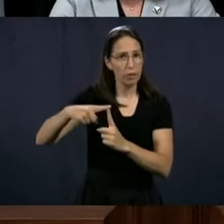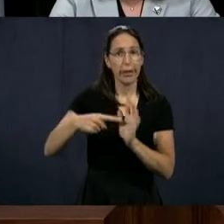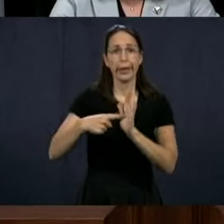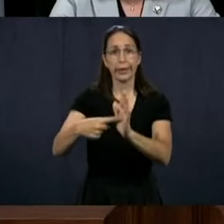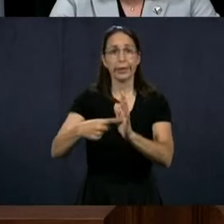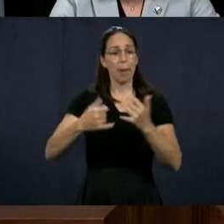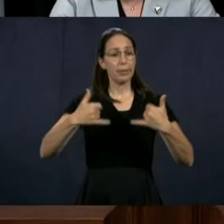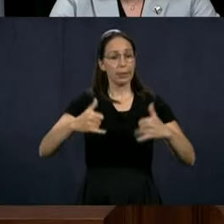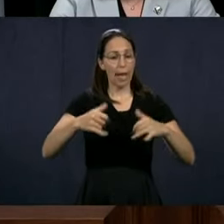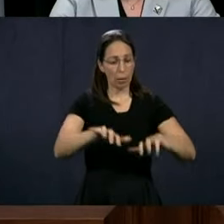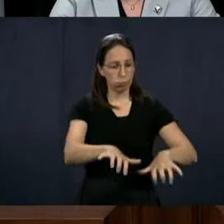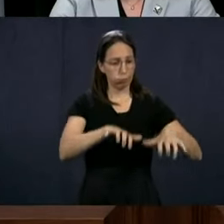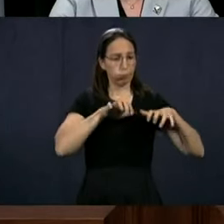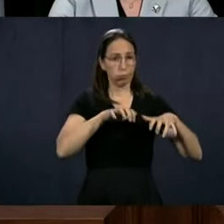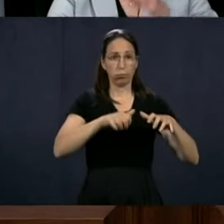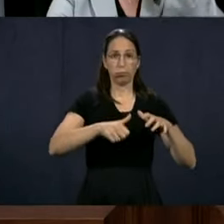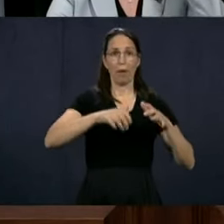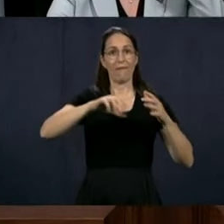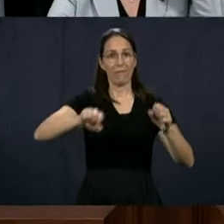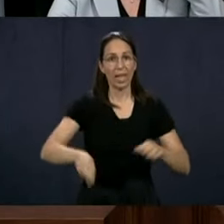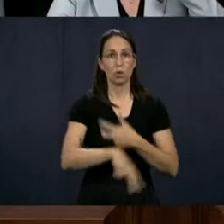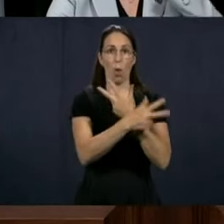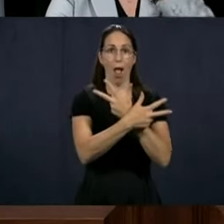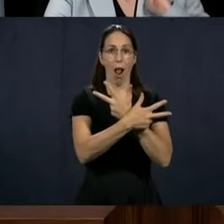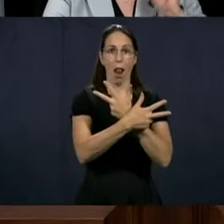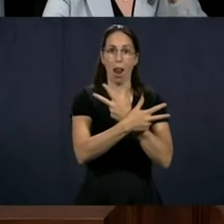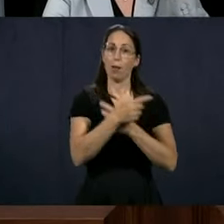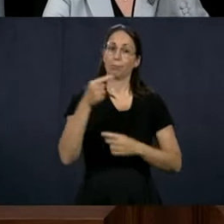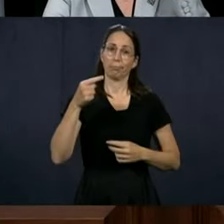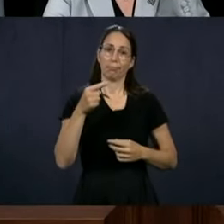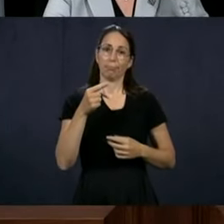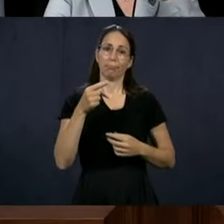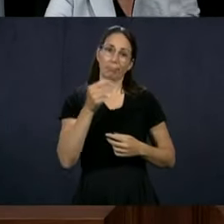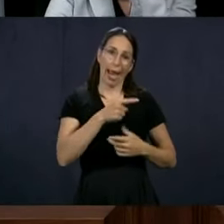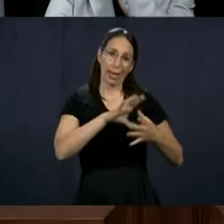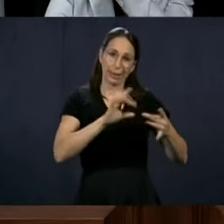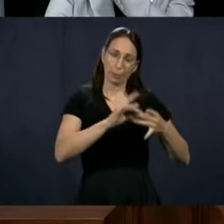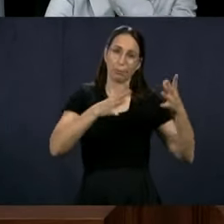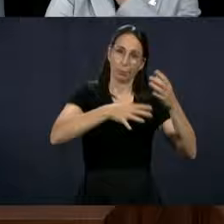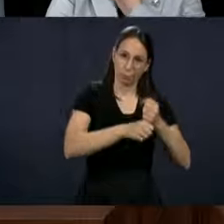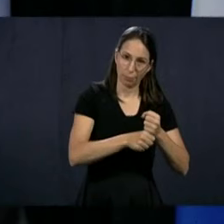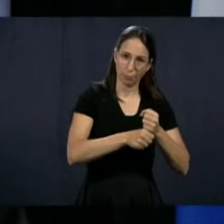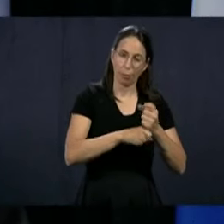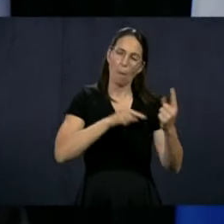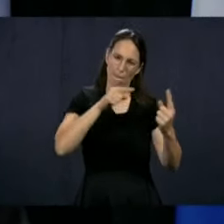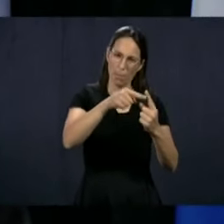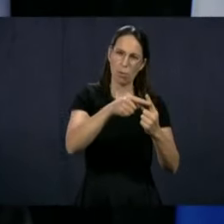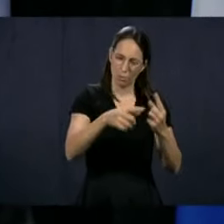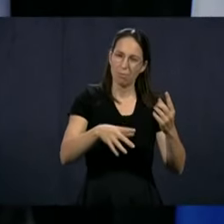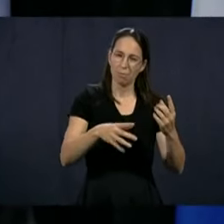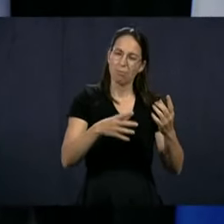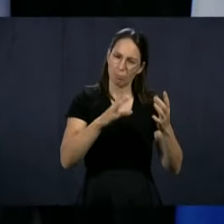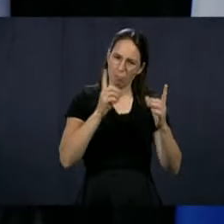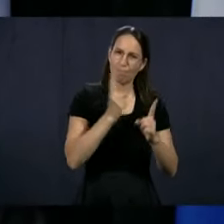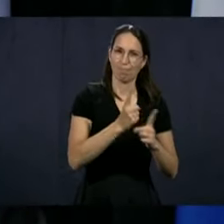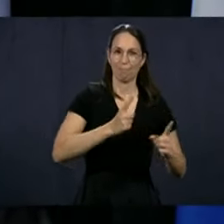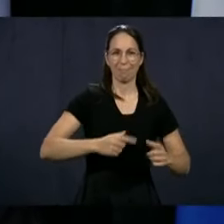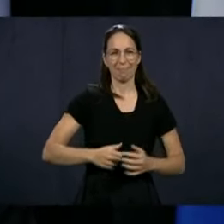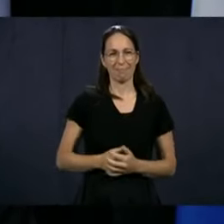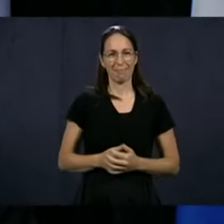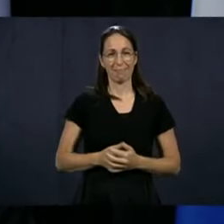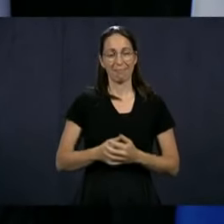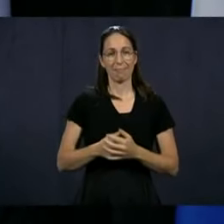virtual. So, she will also be talking to you about that because we're going to take advantage of it to keep going along that route.